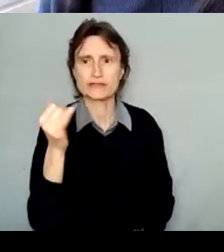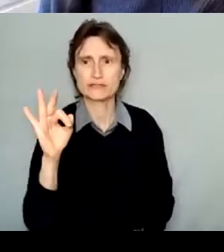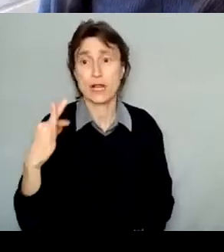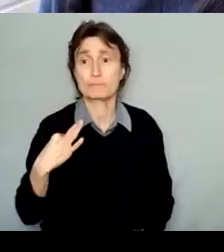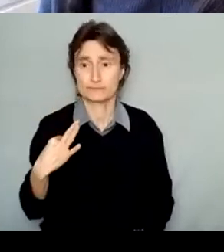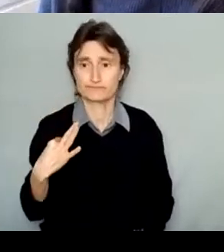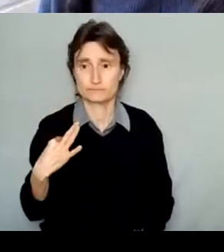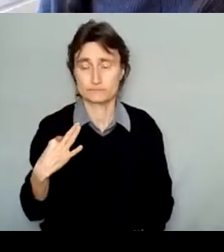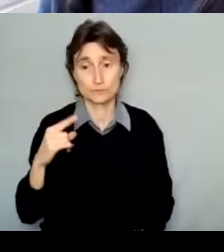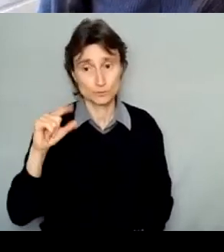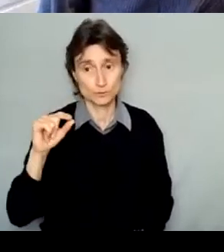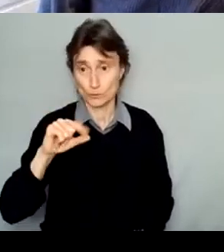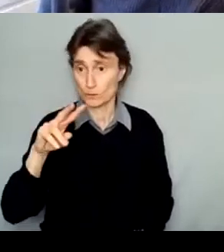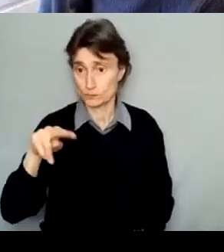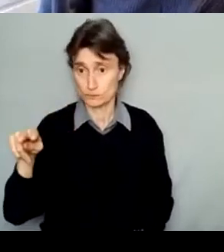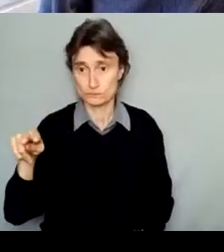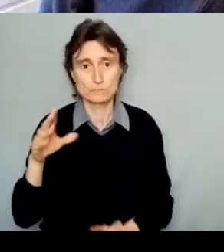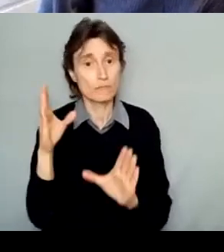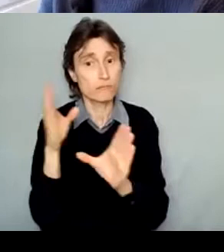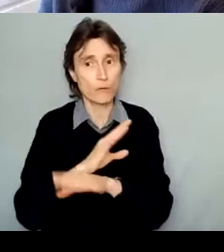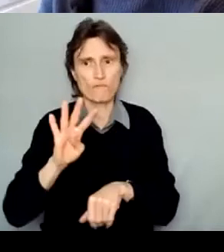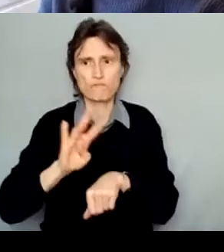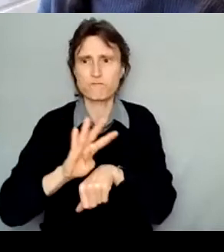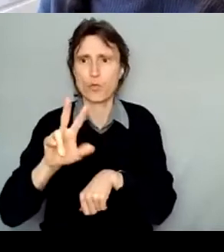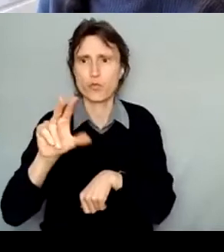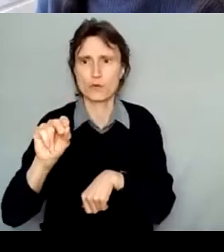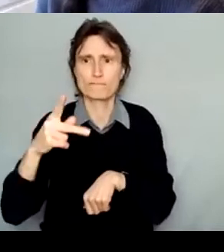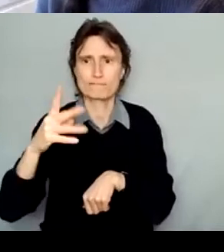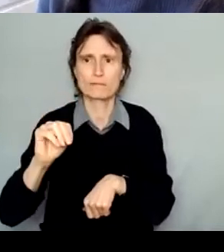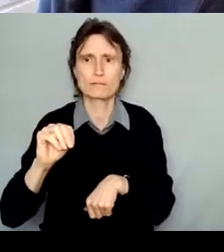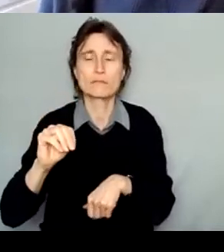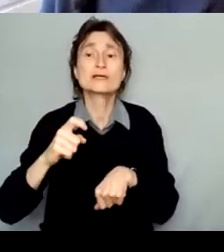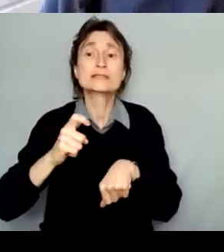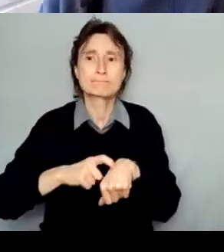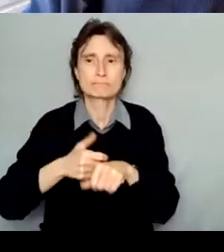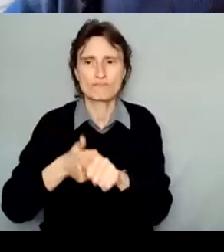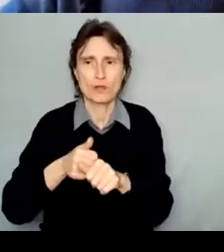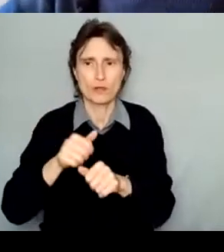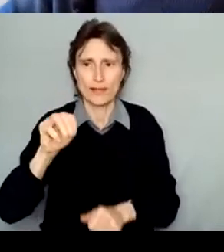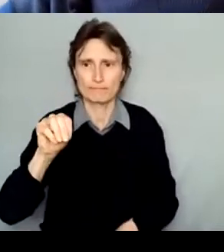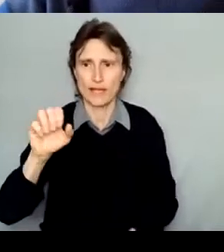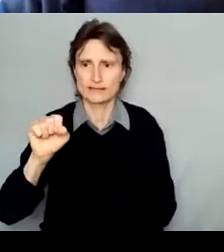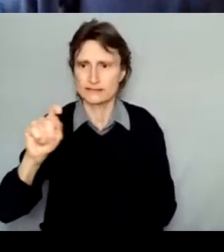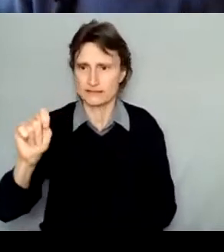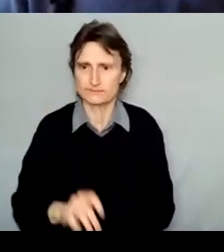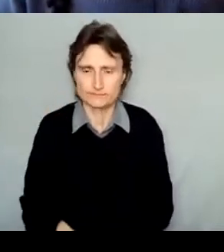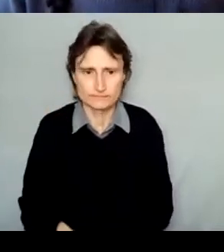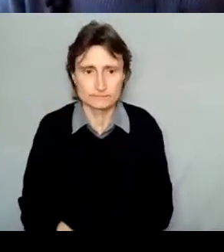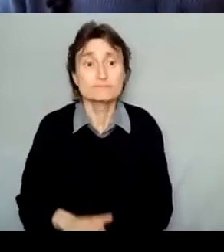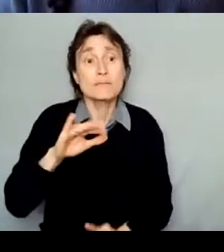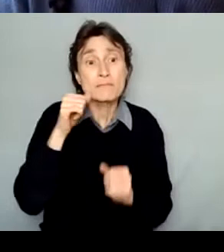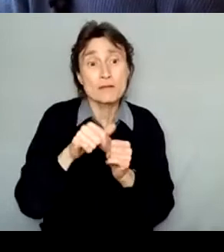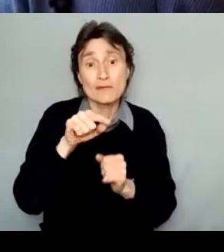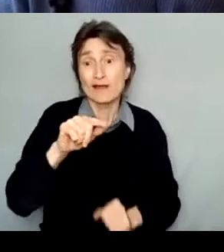2022, before 4 30 PM Mountain Standard Time. Please keep in mind that this is directly after a long weekend